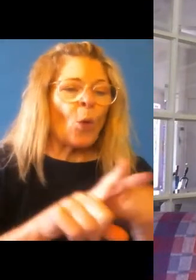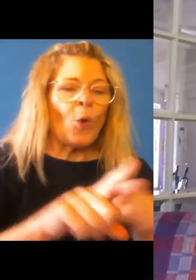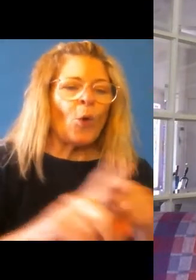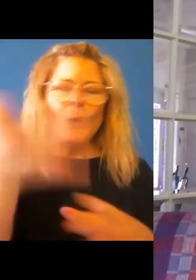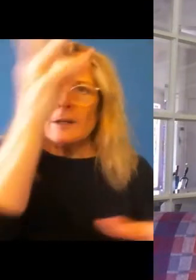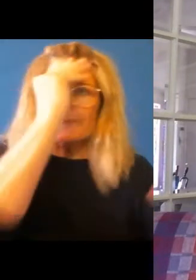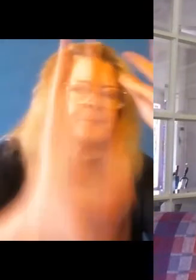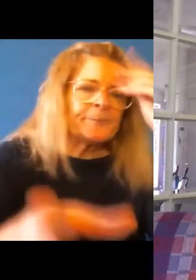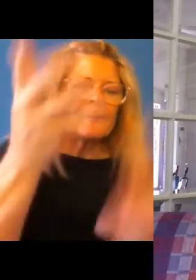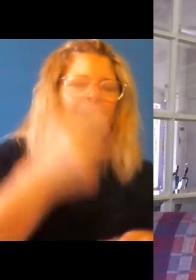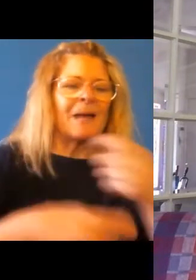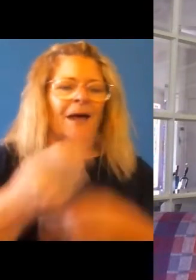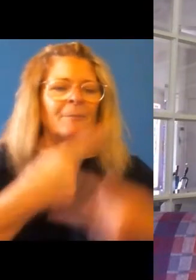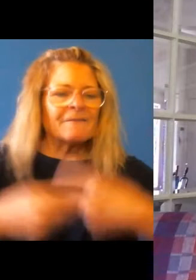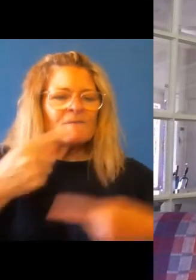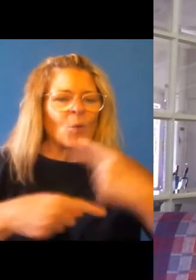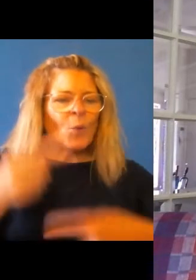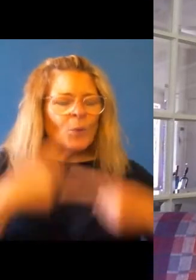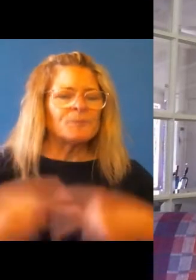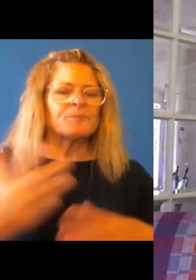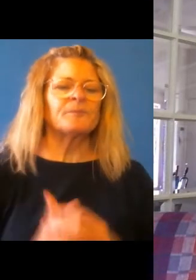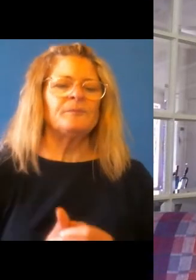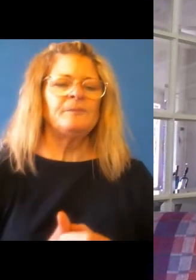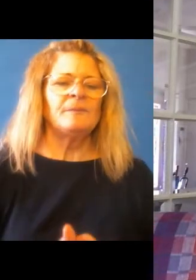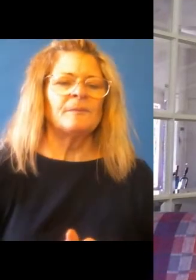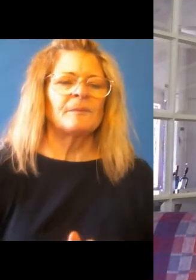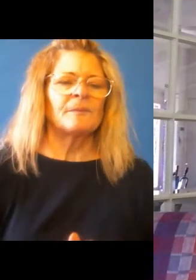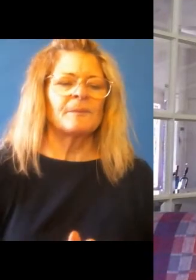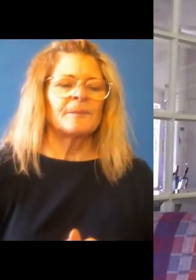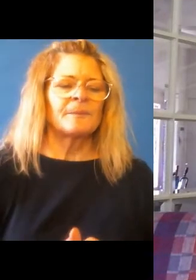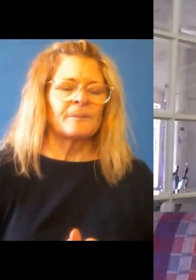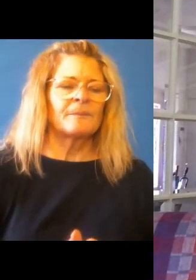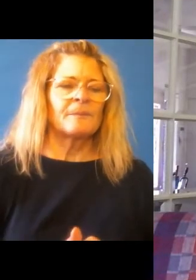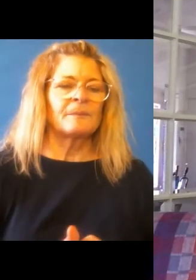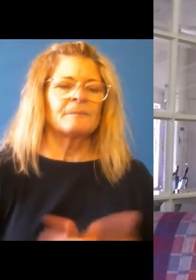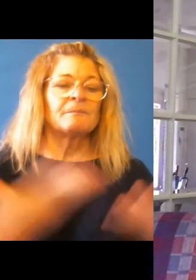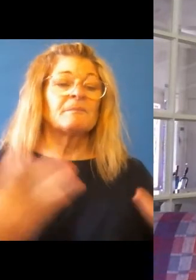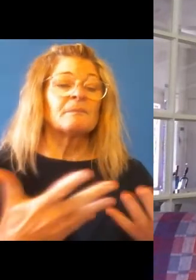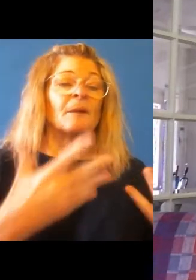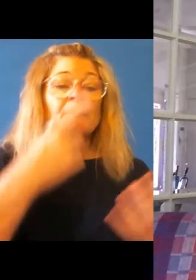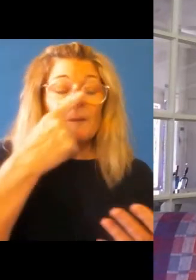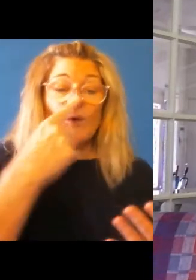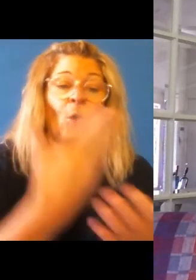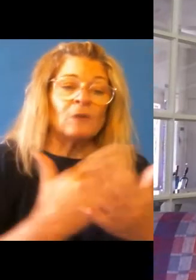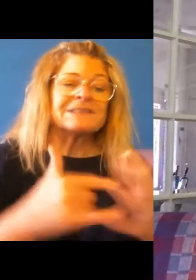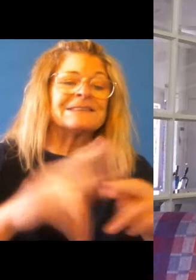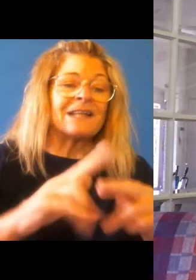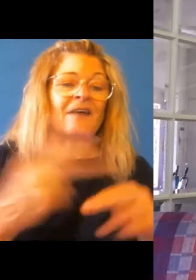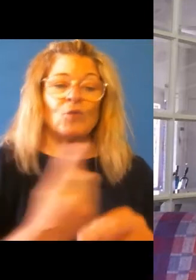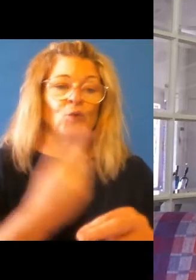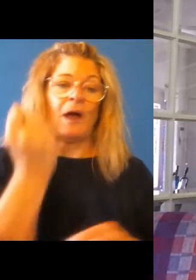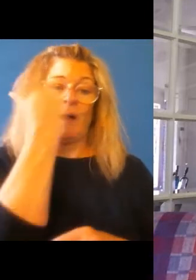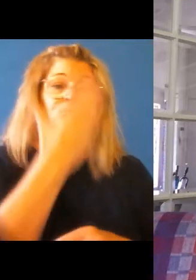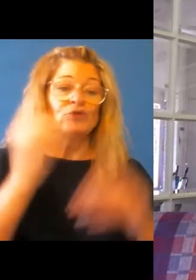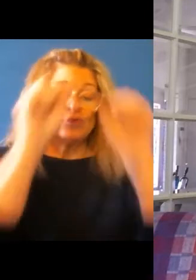before, you know, use your Aboriginal and Torres Strait Islander staff networks, uh, that are there. And when they organize